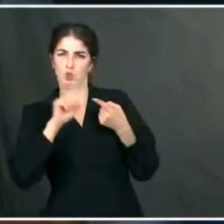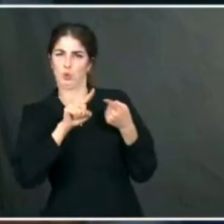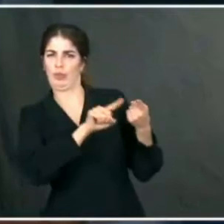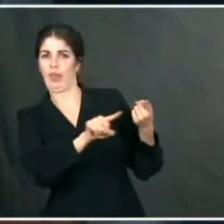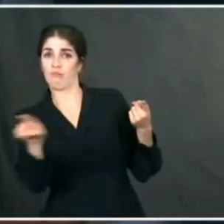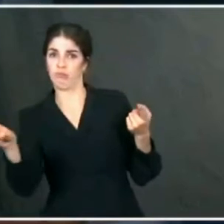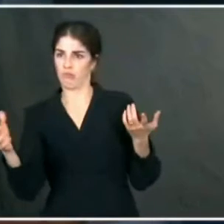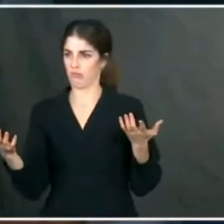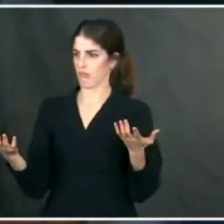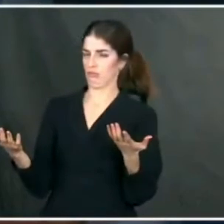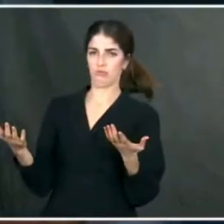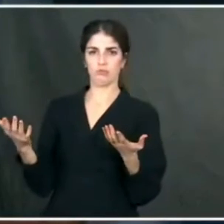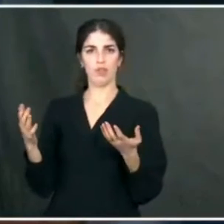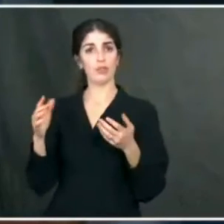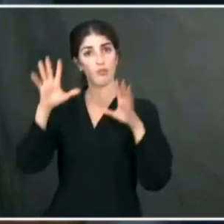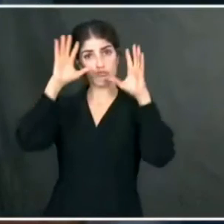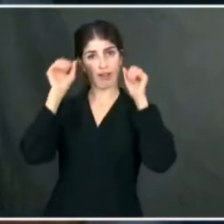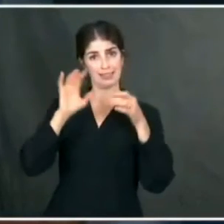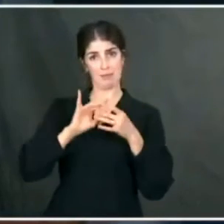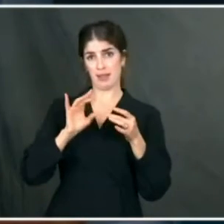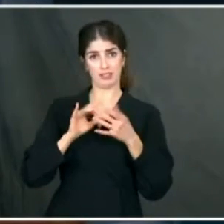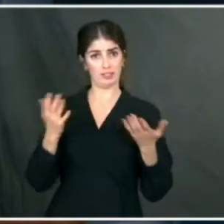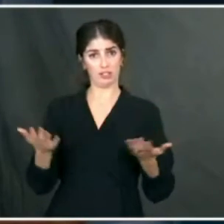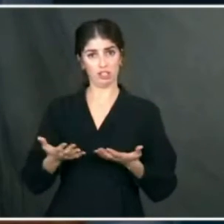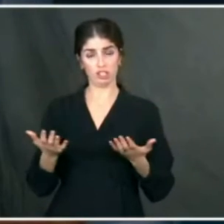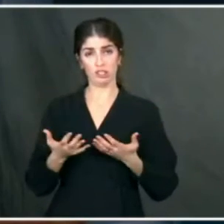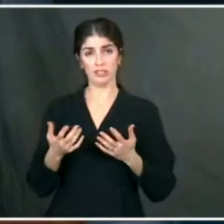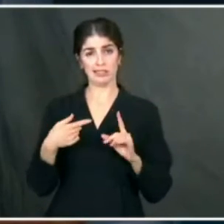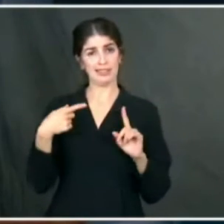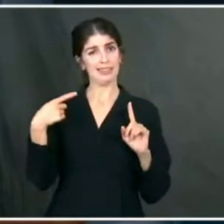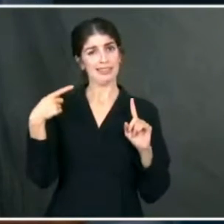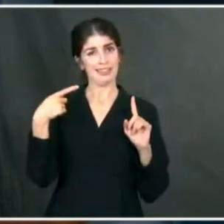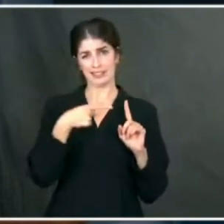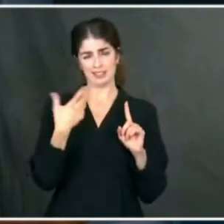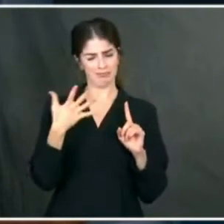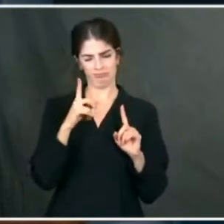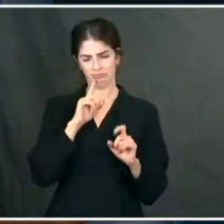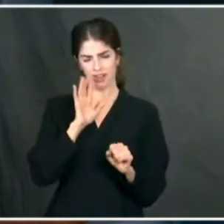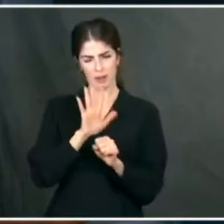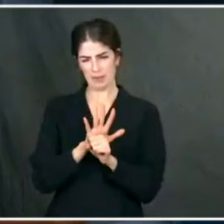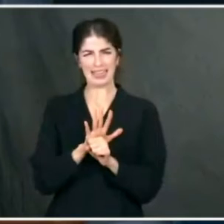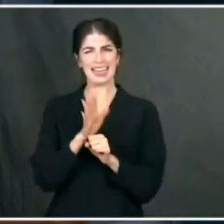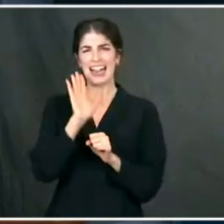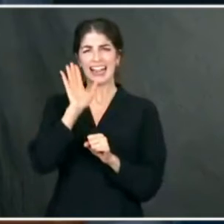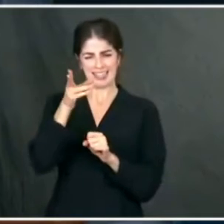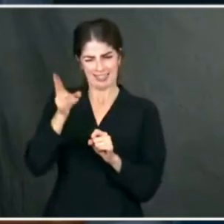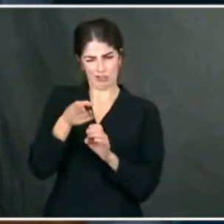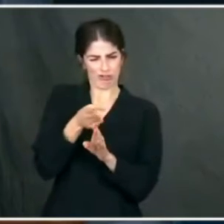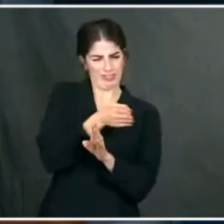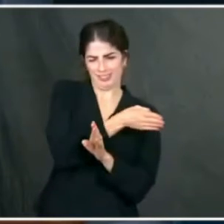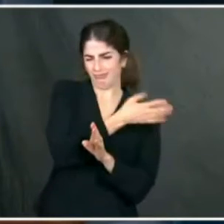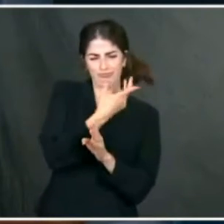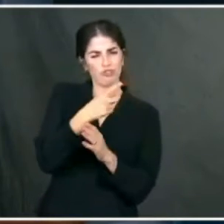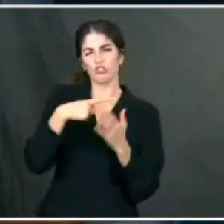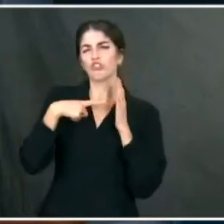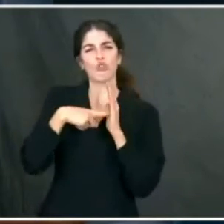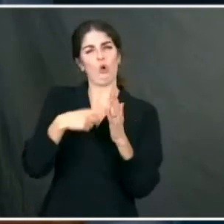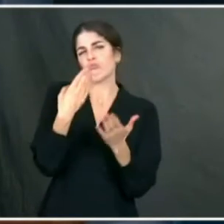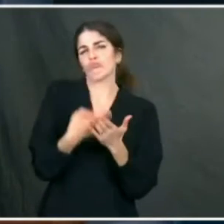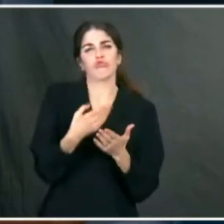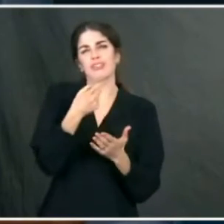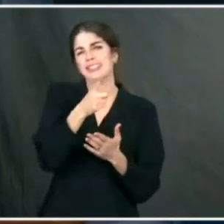of the president and the White House would be that he is committed. His record will show shows the American people that he is committed to